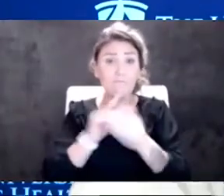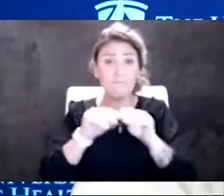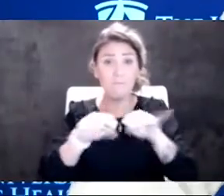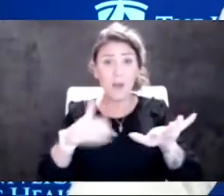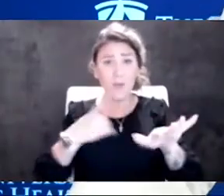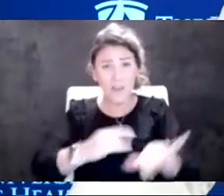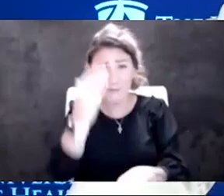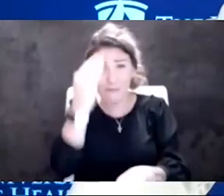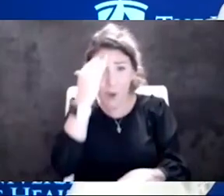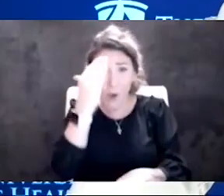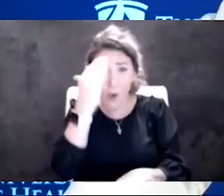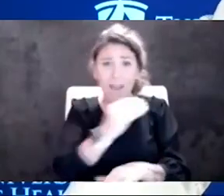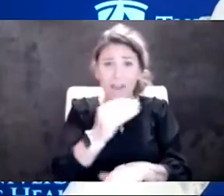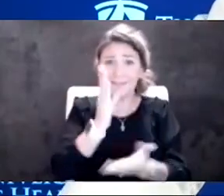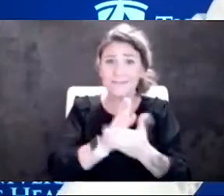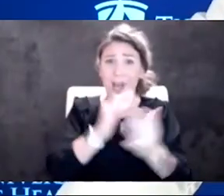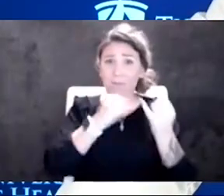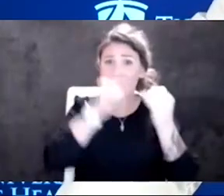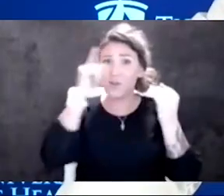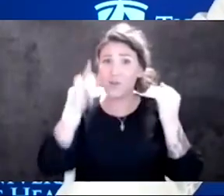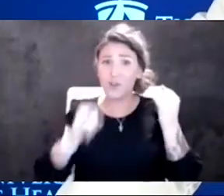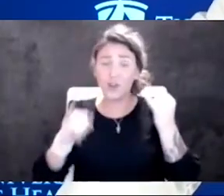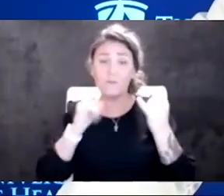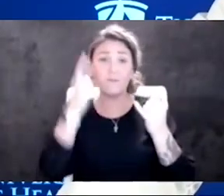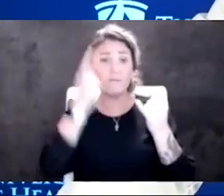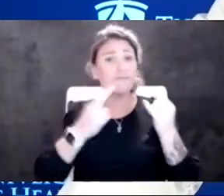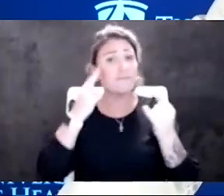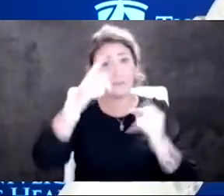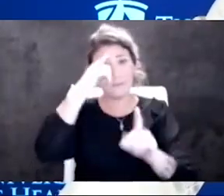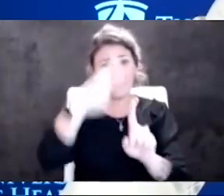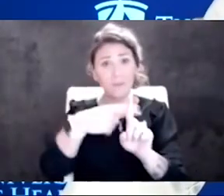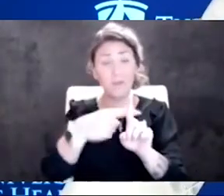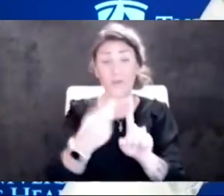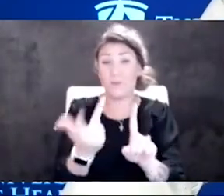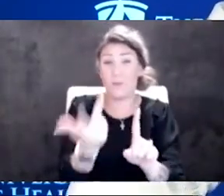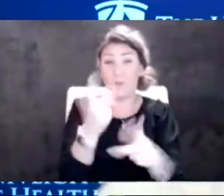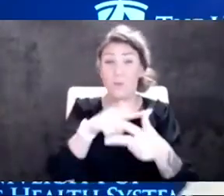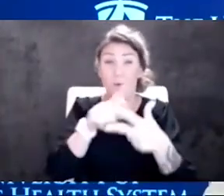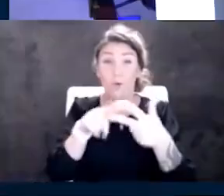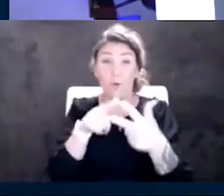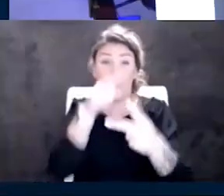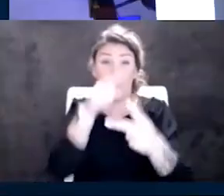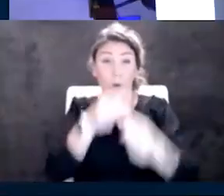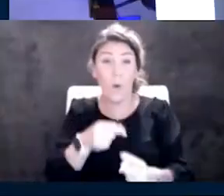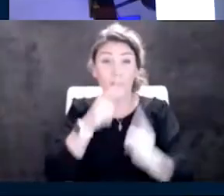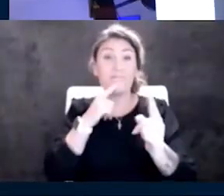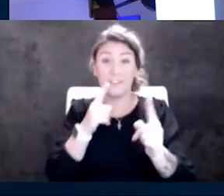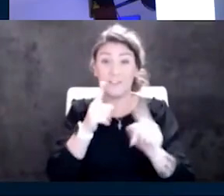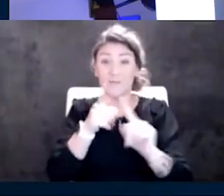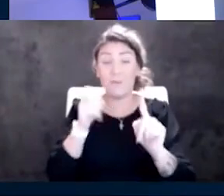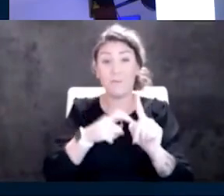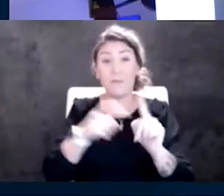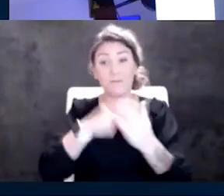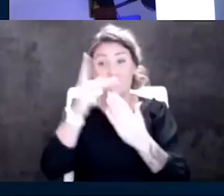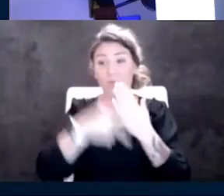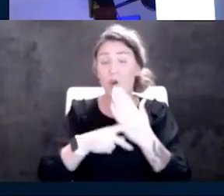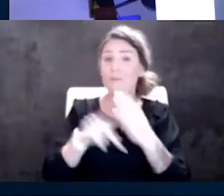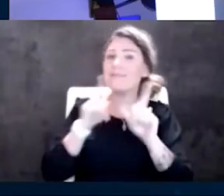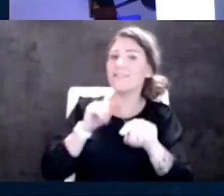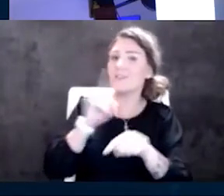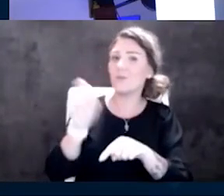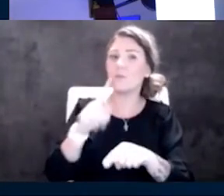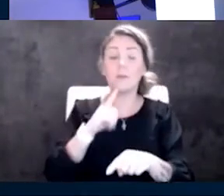a reason to be optimistic. So three big messages coming out of this program. Let's answer questions. All right. Yeah. And I think our viewers are